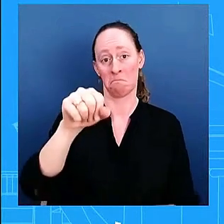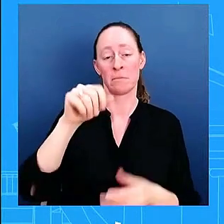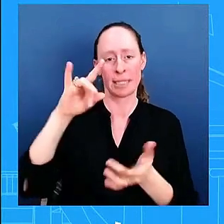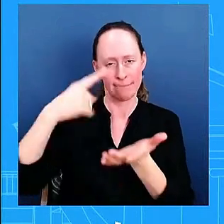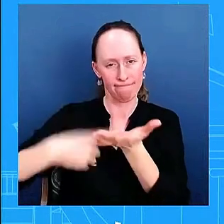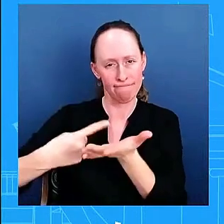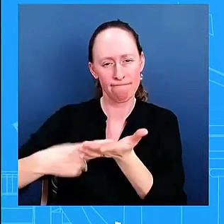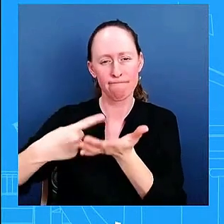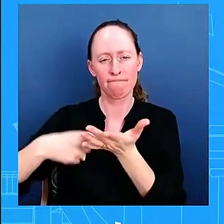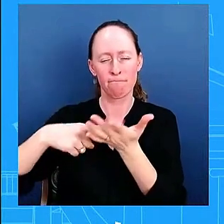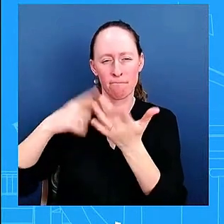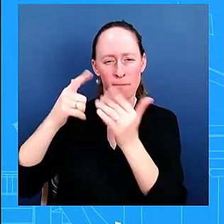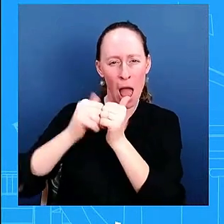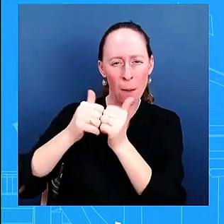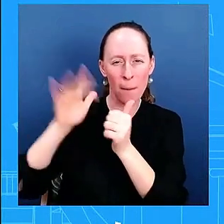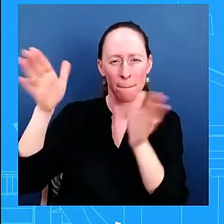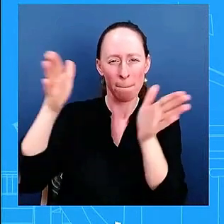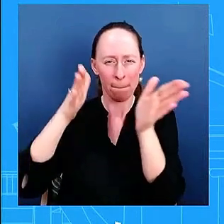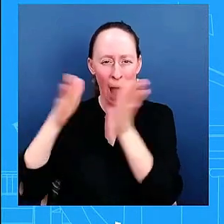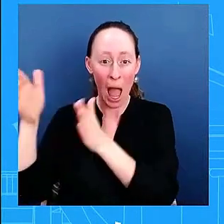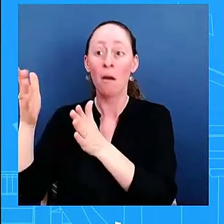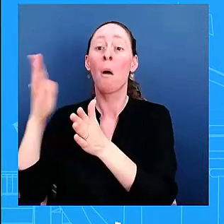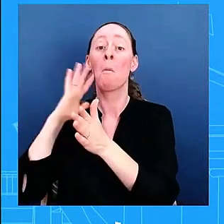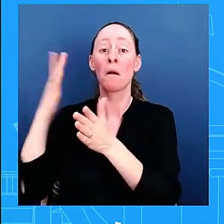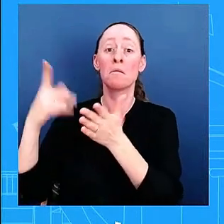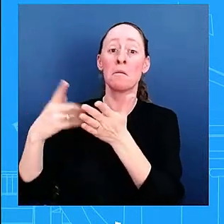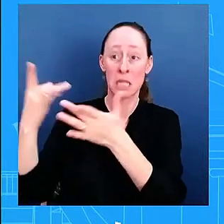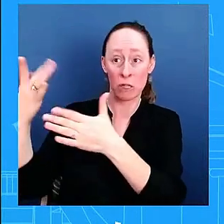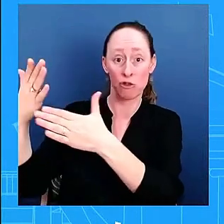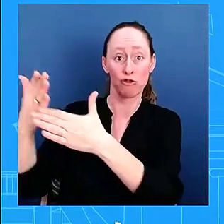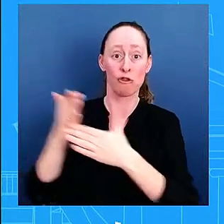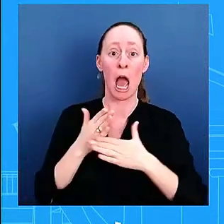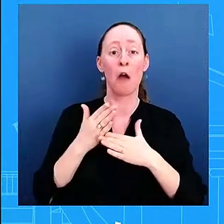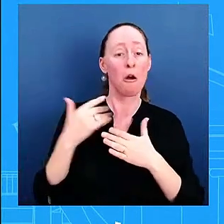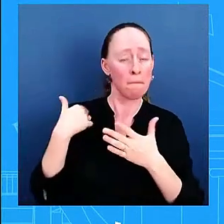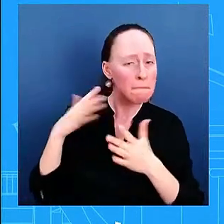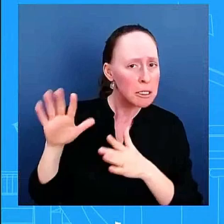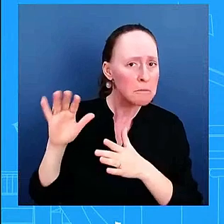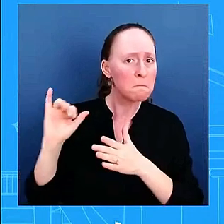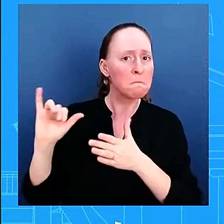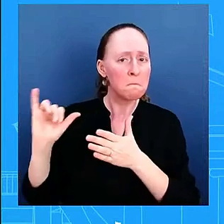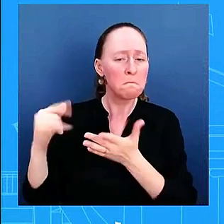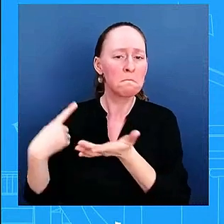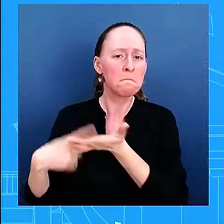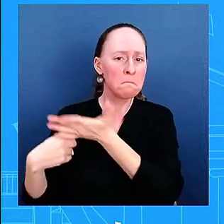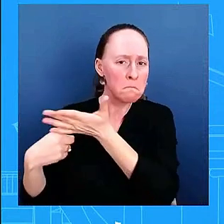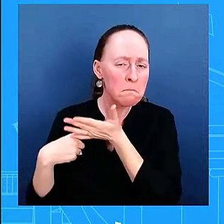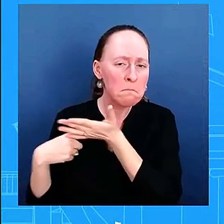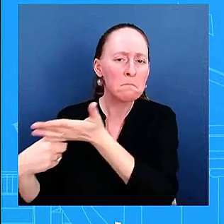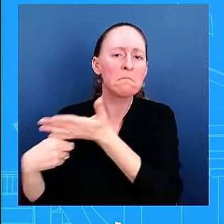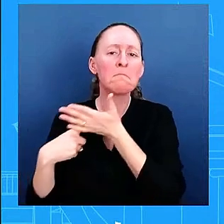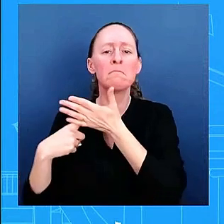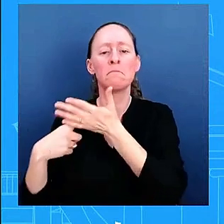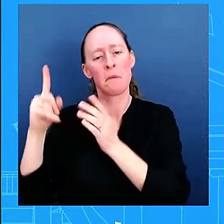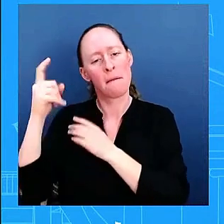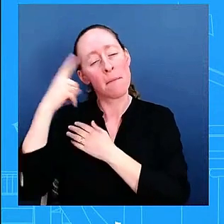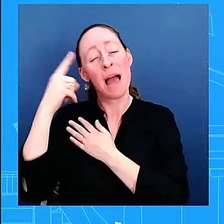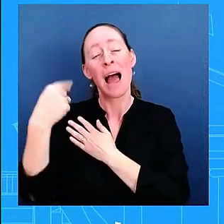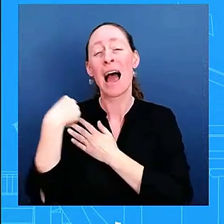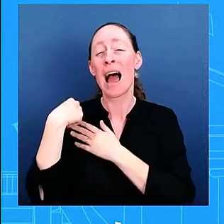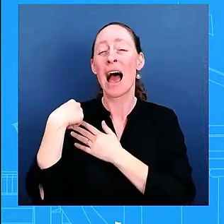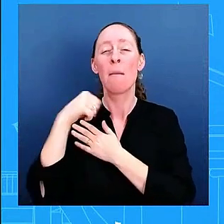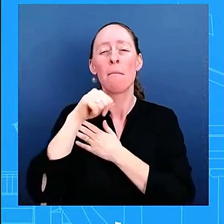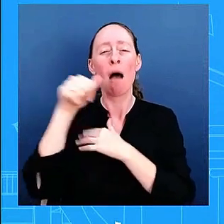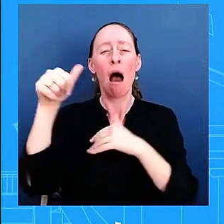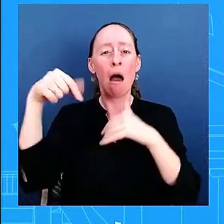conversation uh with uh with our counterparts in the israeli government uh but i'm not going to get into diplomatic uh or private